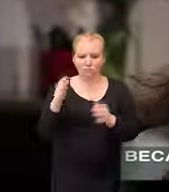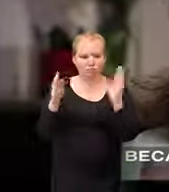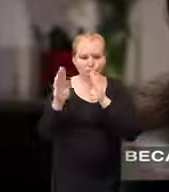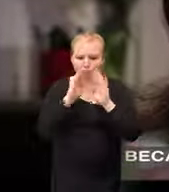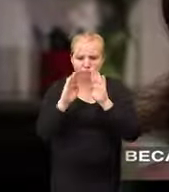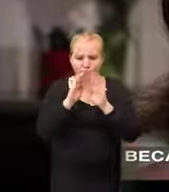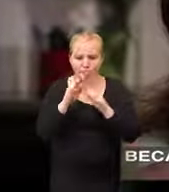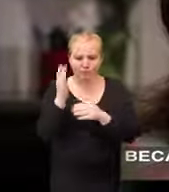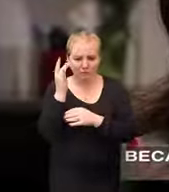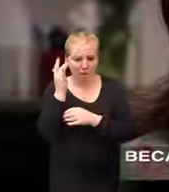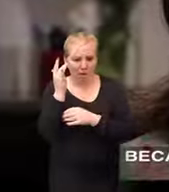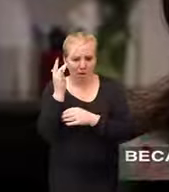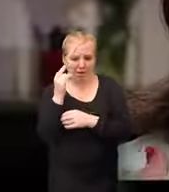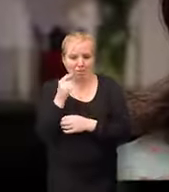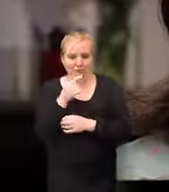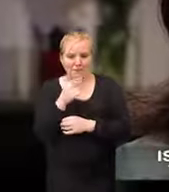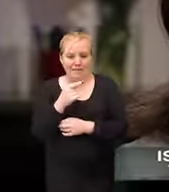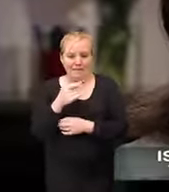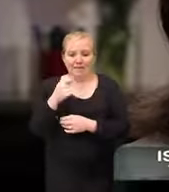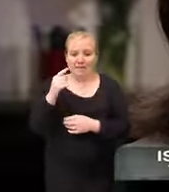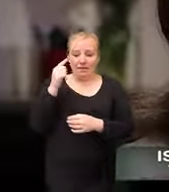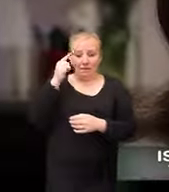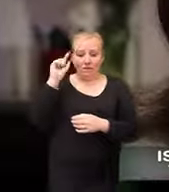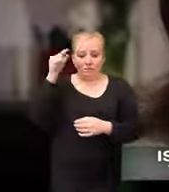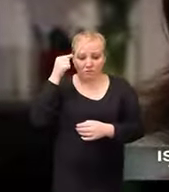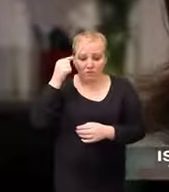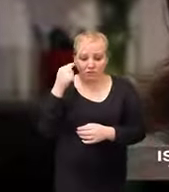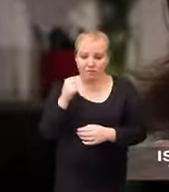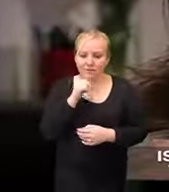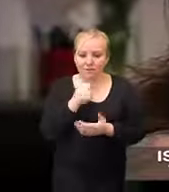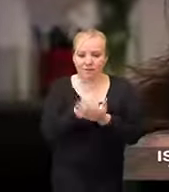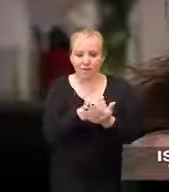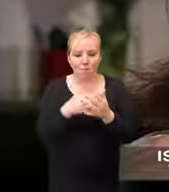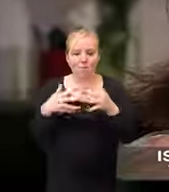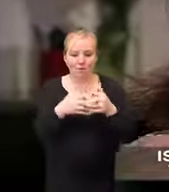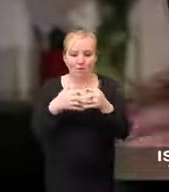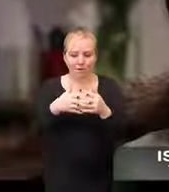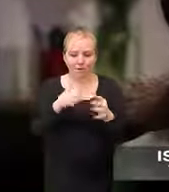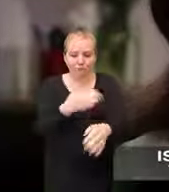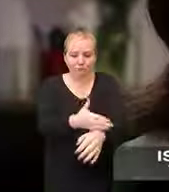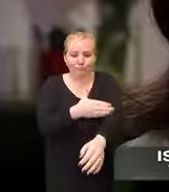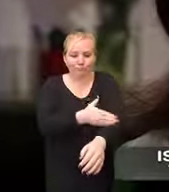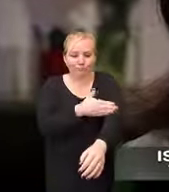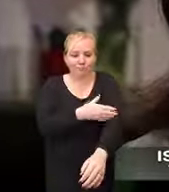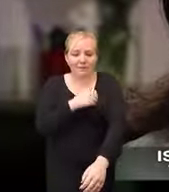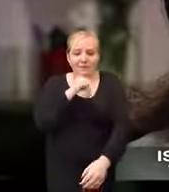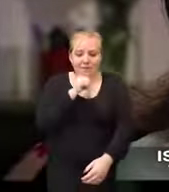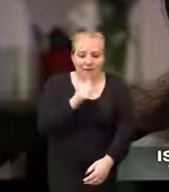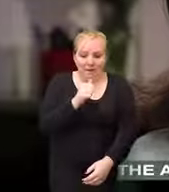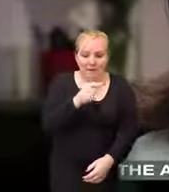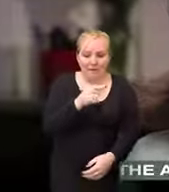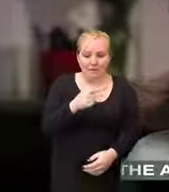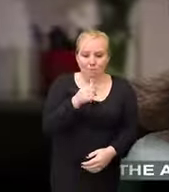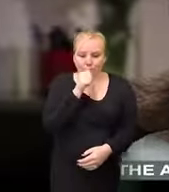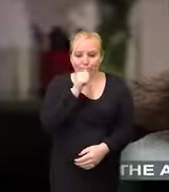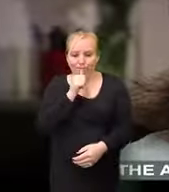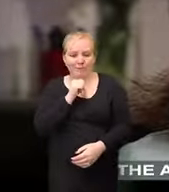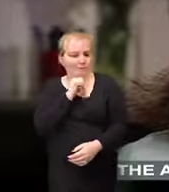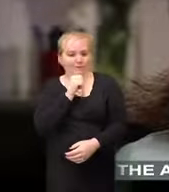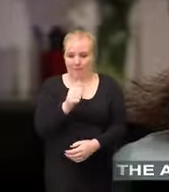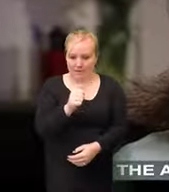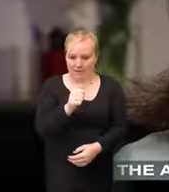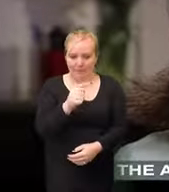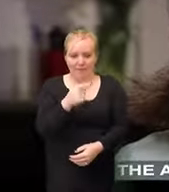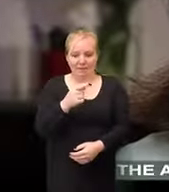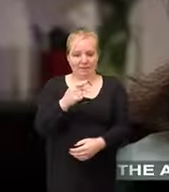the confederation government to him is absolutely nothing that's going to build the America